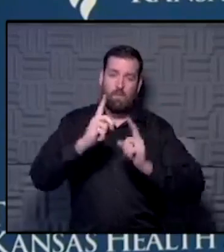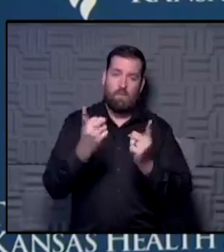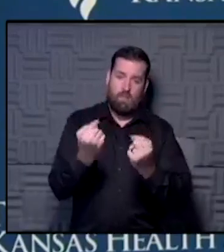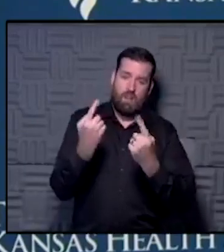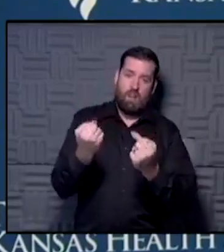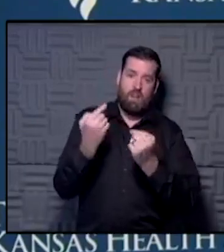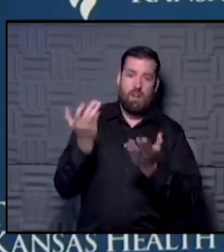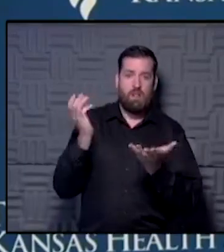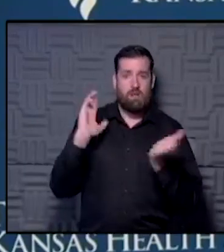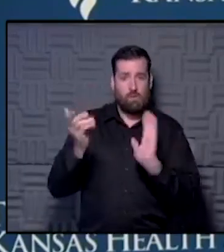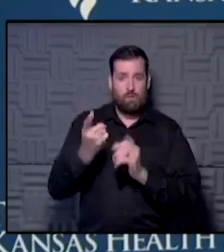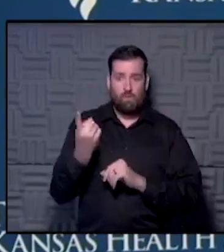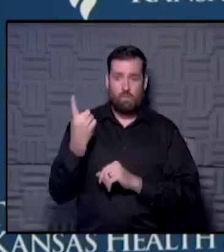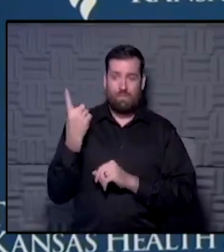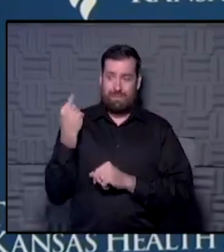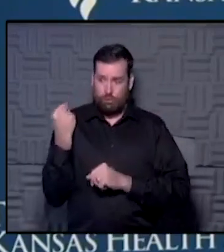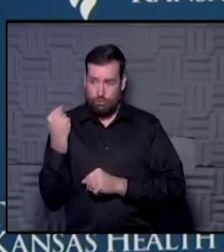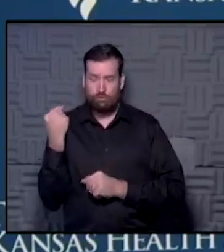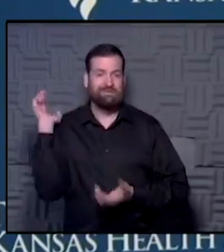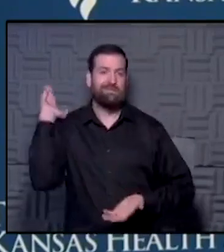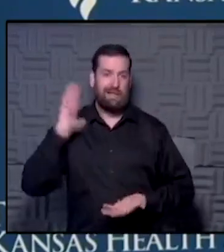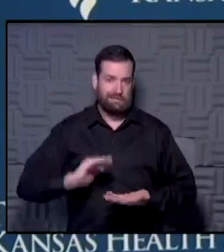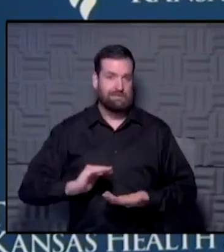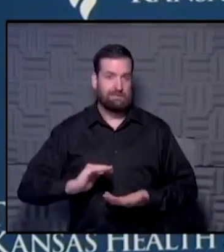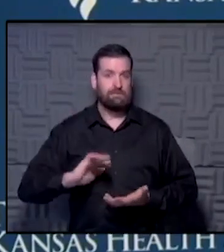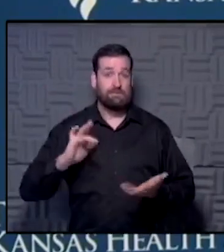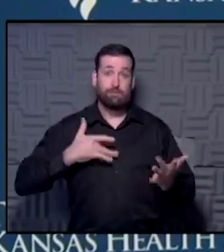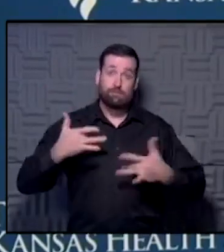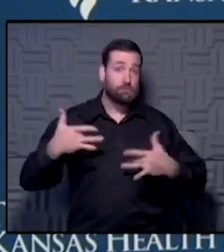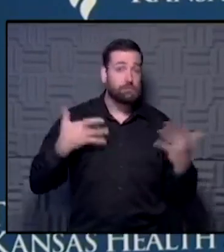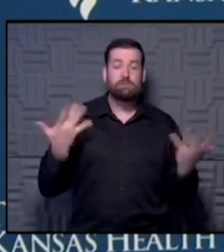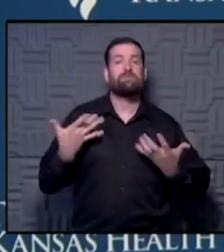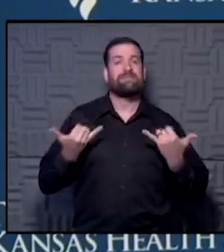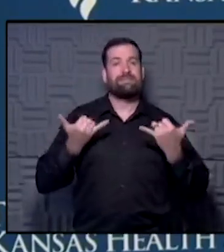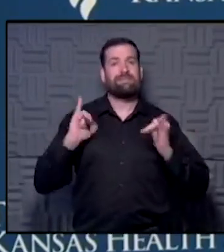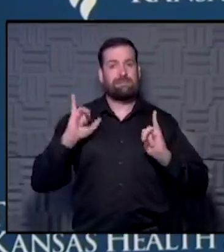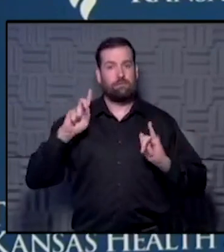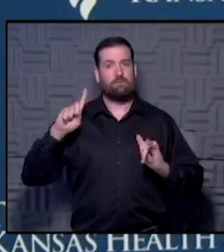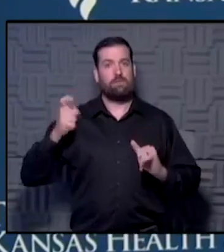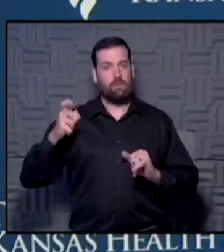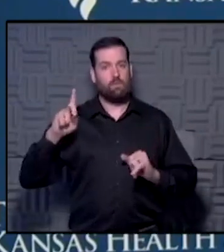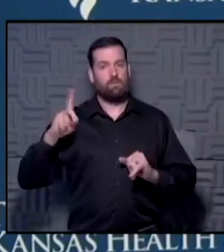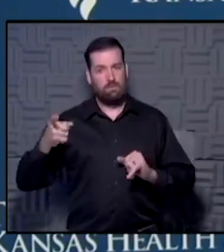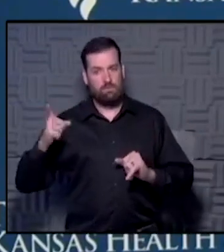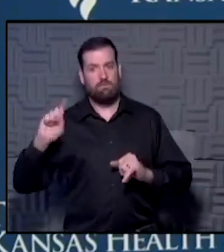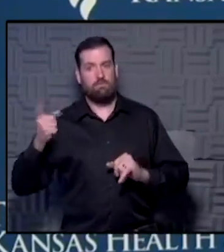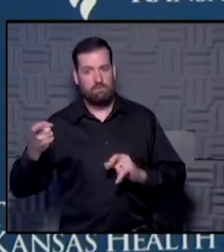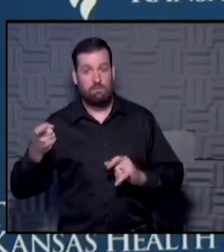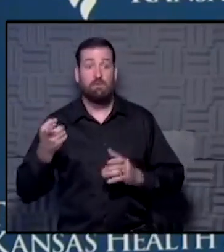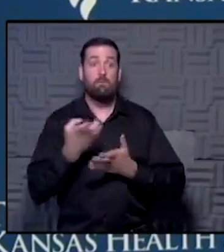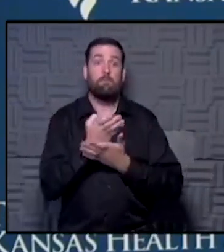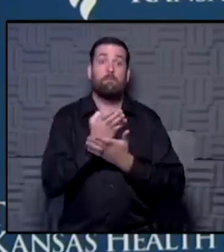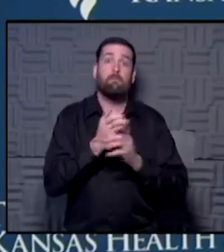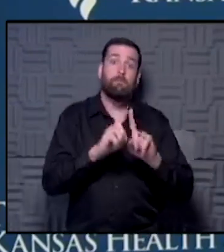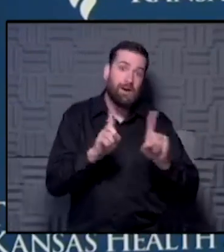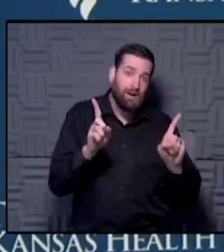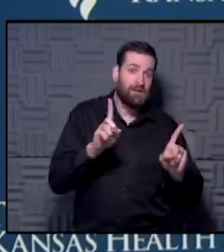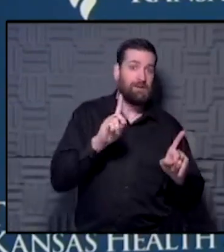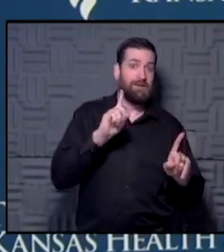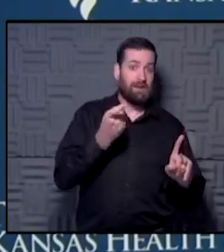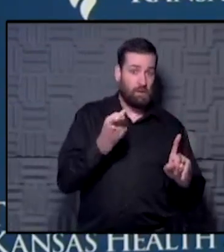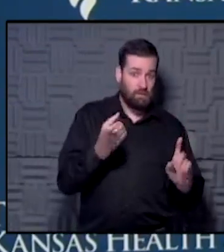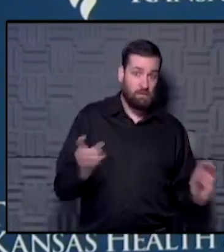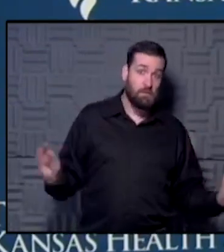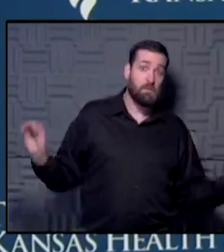a year ago. And where that's becoming a concern is we are still getting diagnoses. But some of our diagnoses that we're seeing at a I guess at a greater